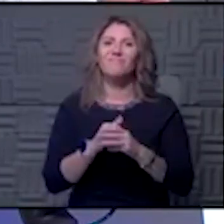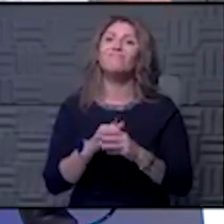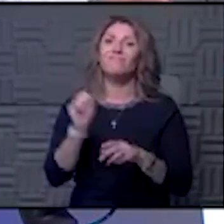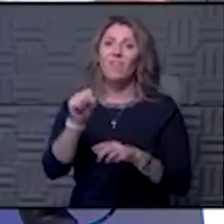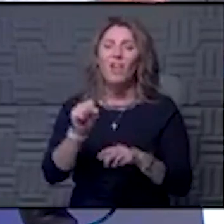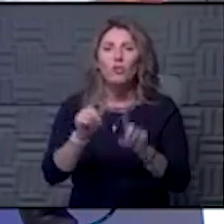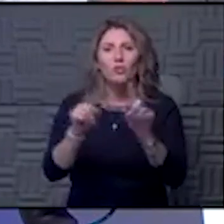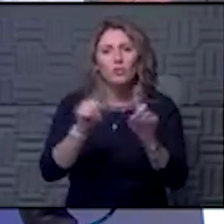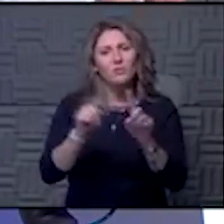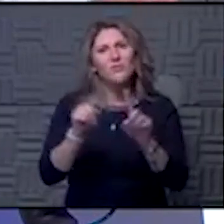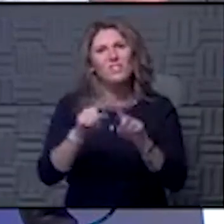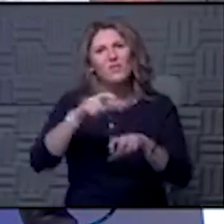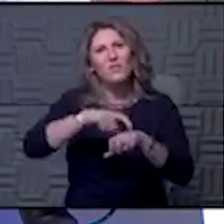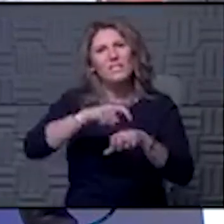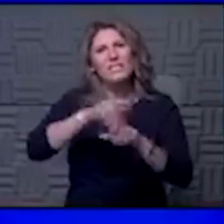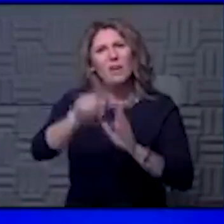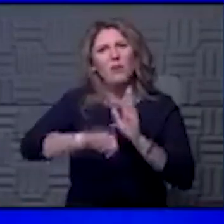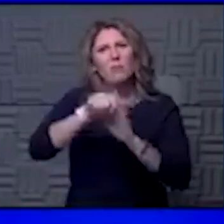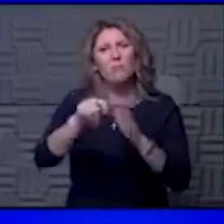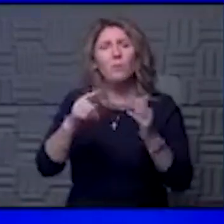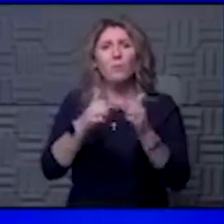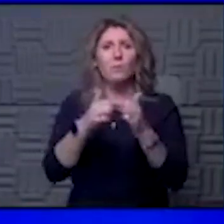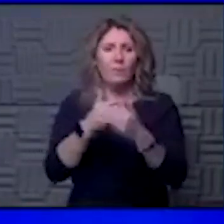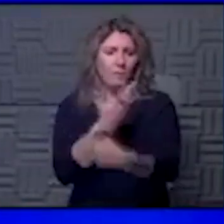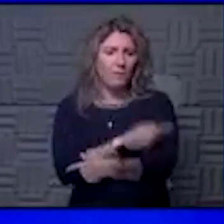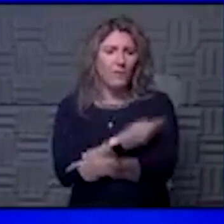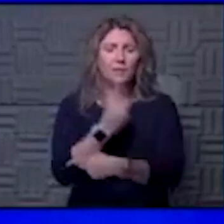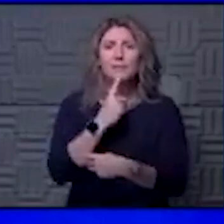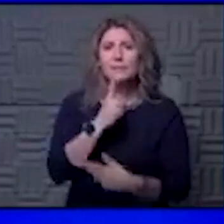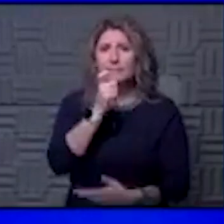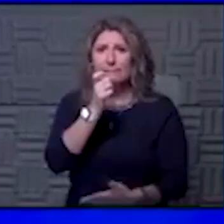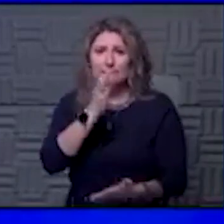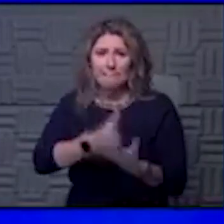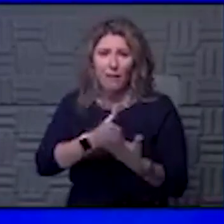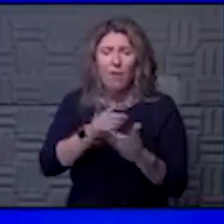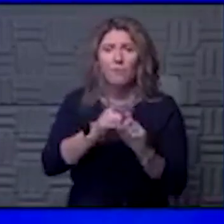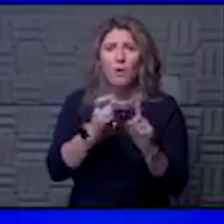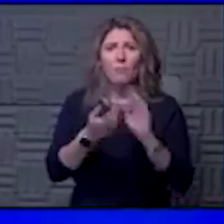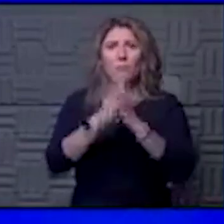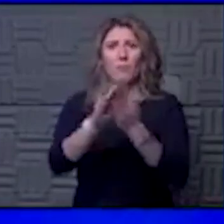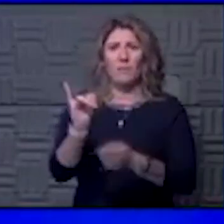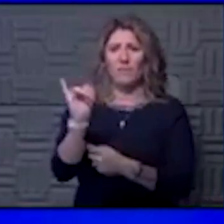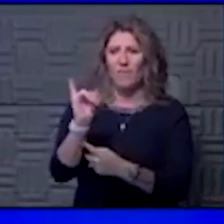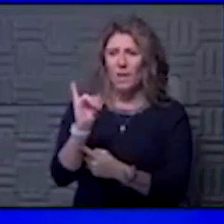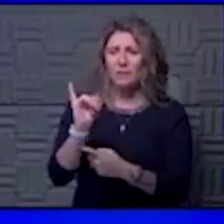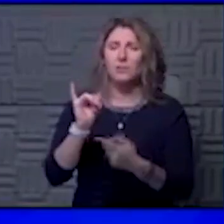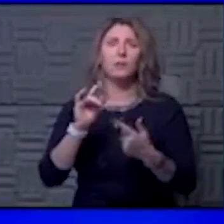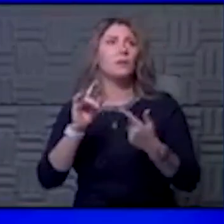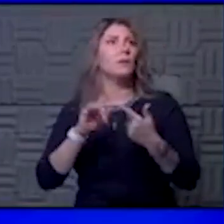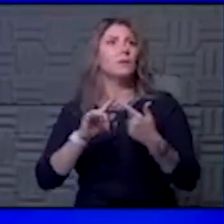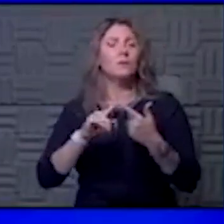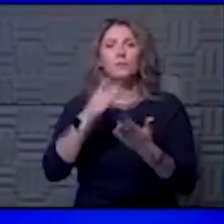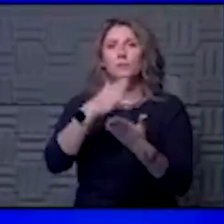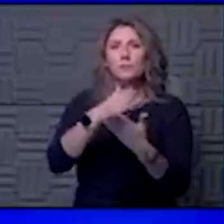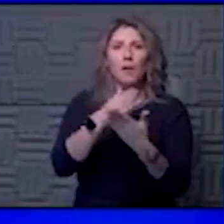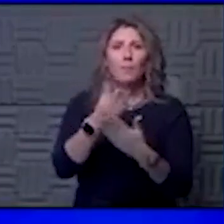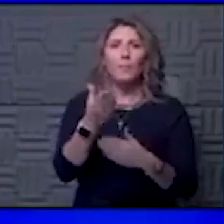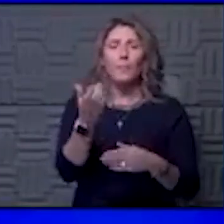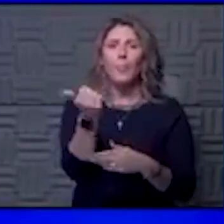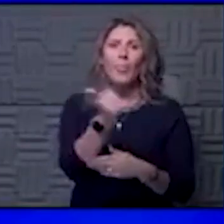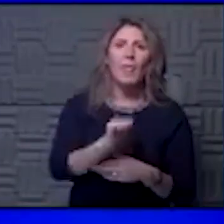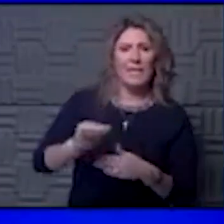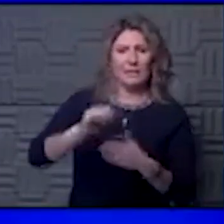for the studying of these vaccines and vaccines in general. You know, does it stop you from getting infected? Does it stop you from having any